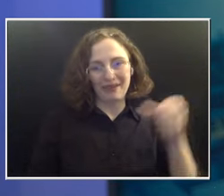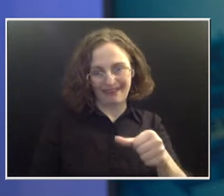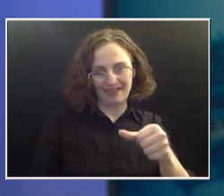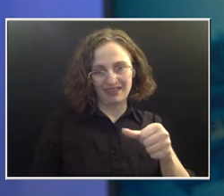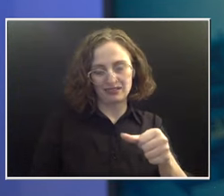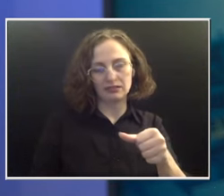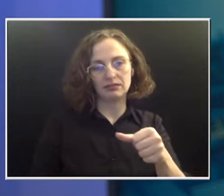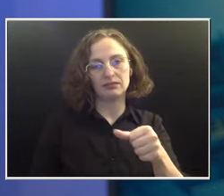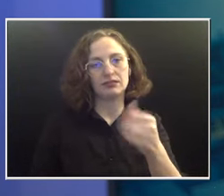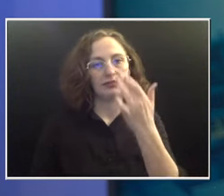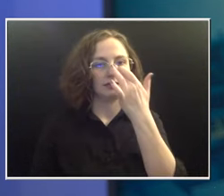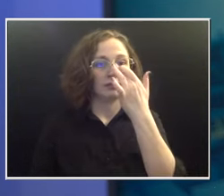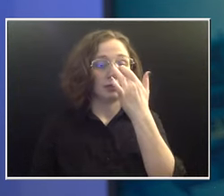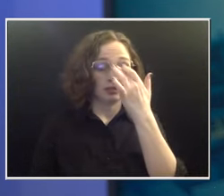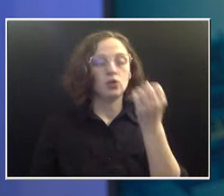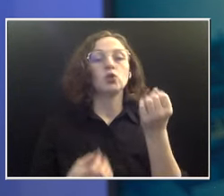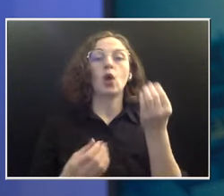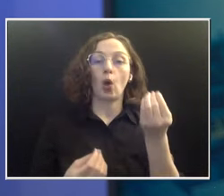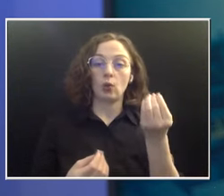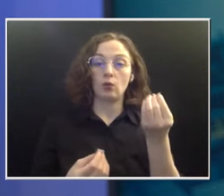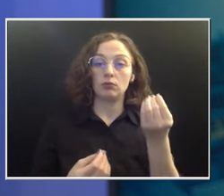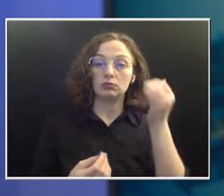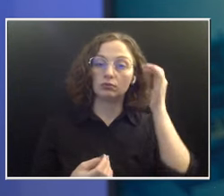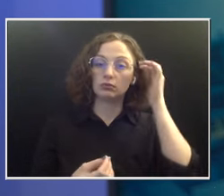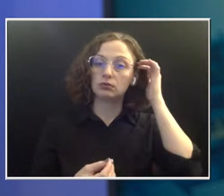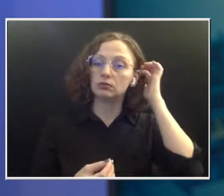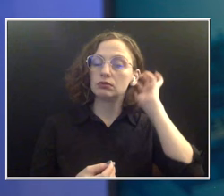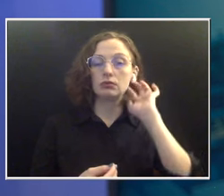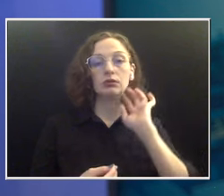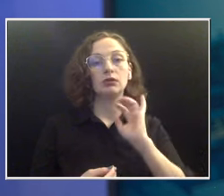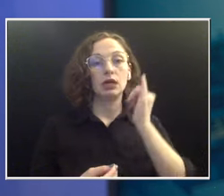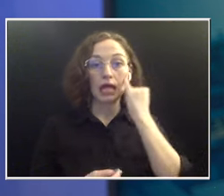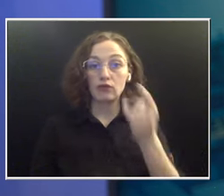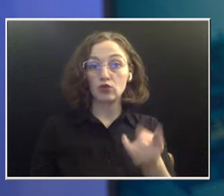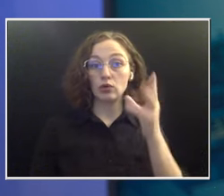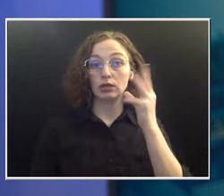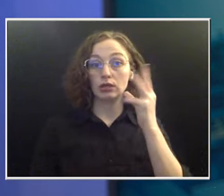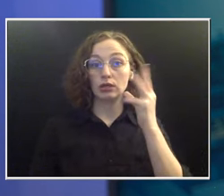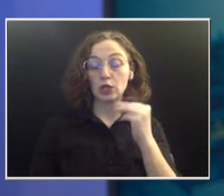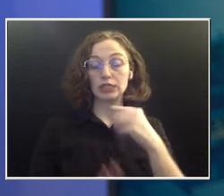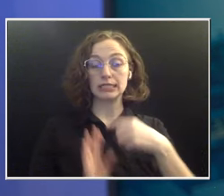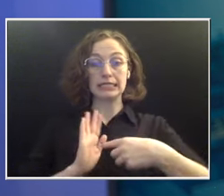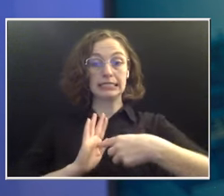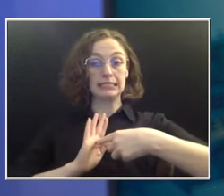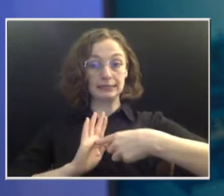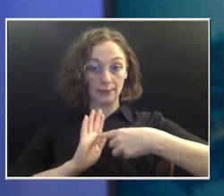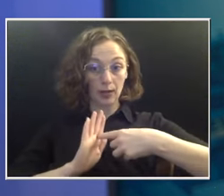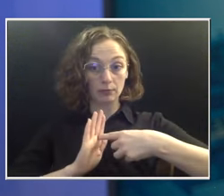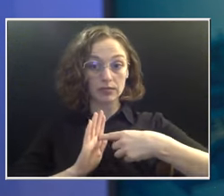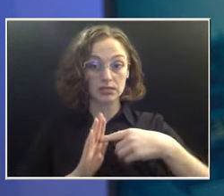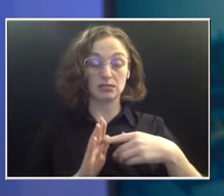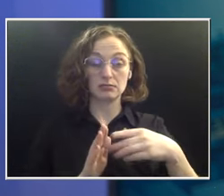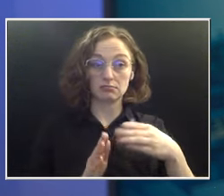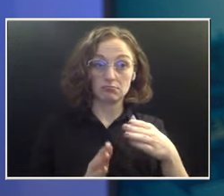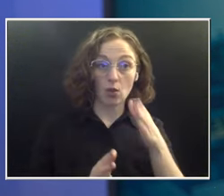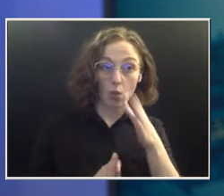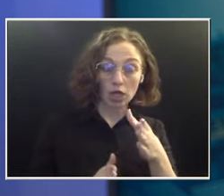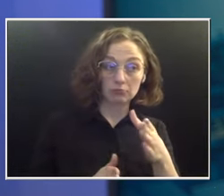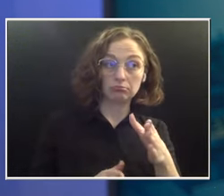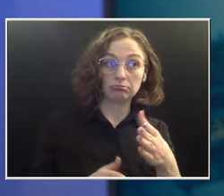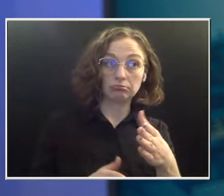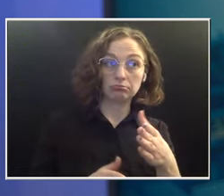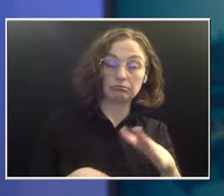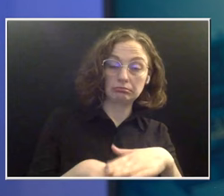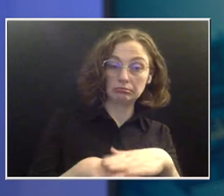will tell you that if you are having symptoms that would necessitate getting one, then I think, yes, it would be covered. If you're not, it would likely